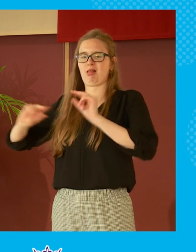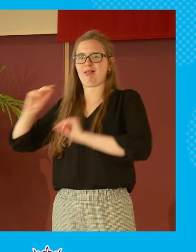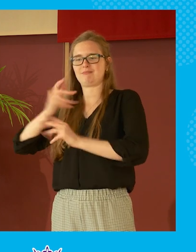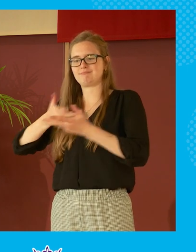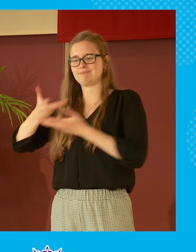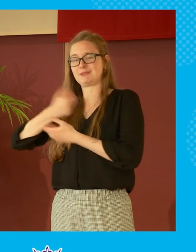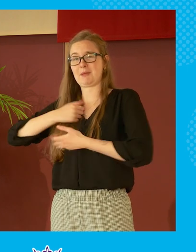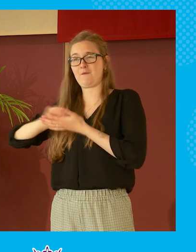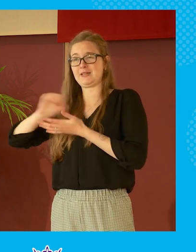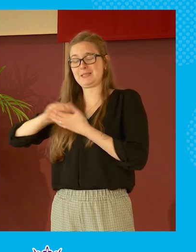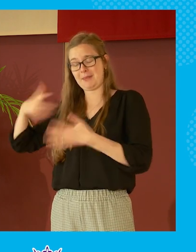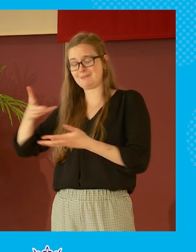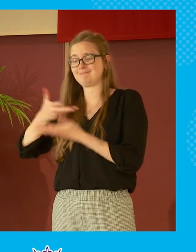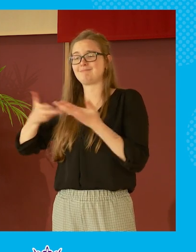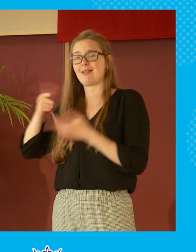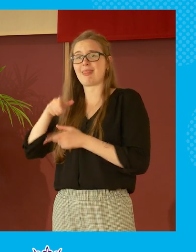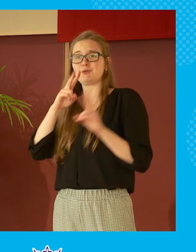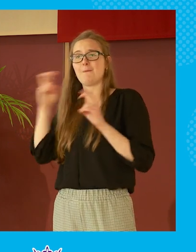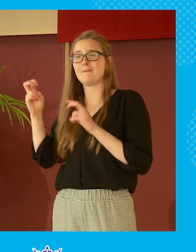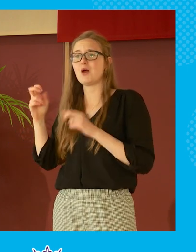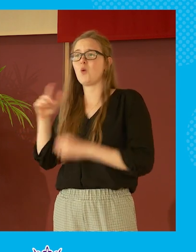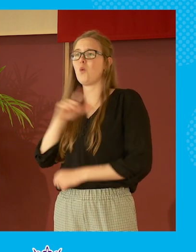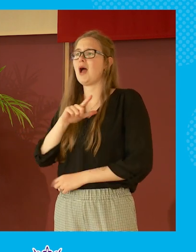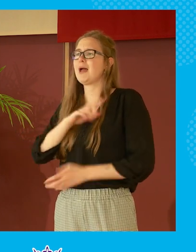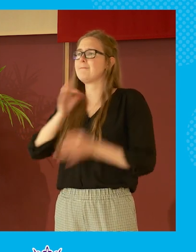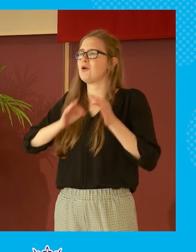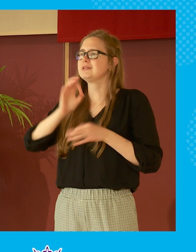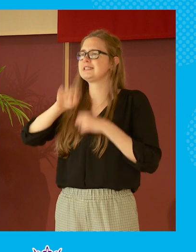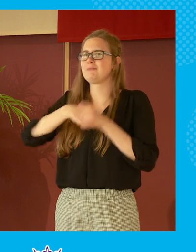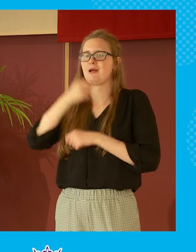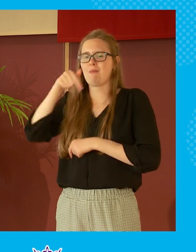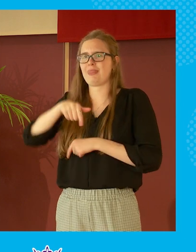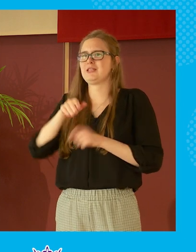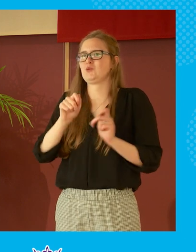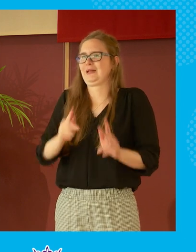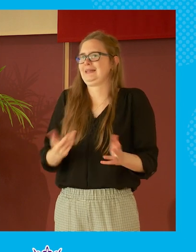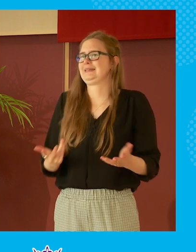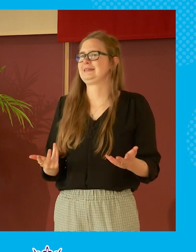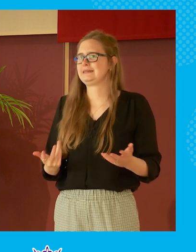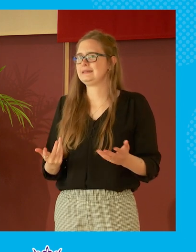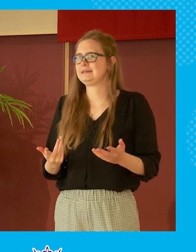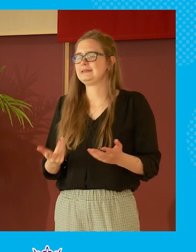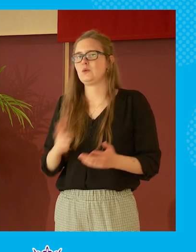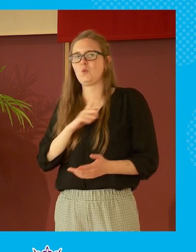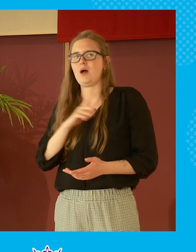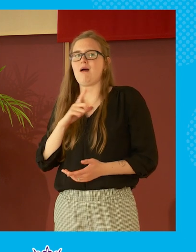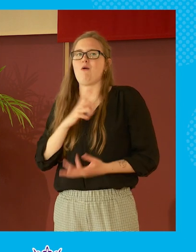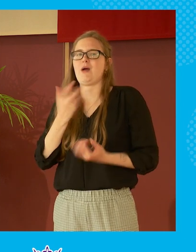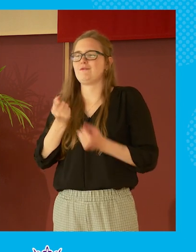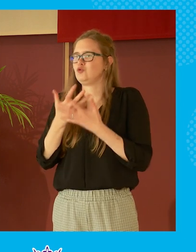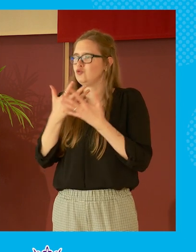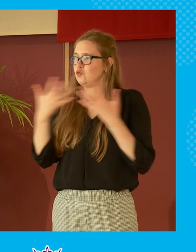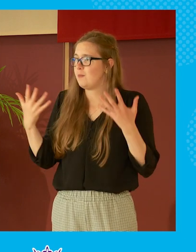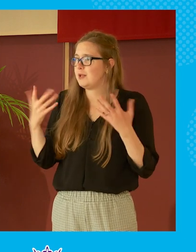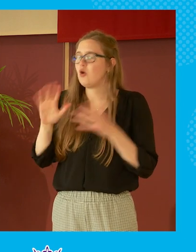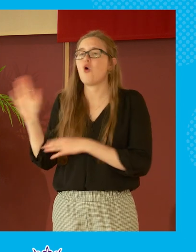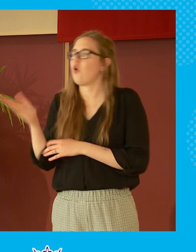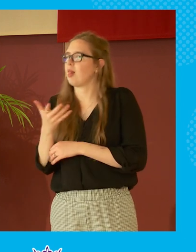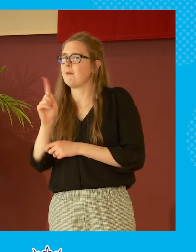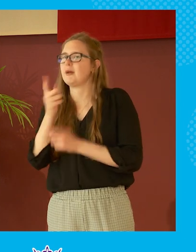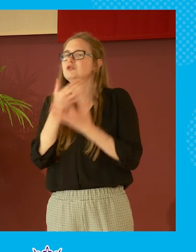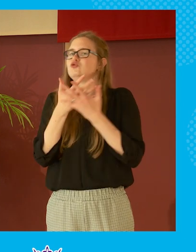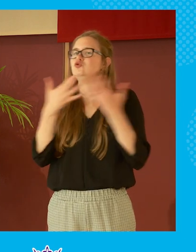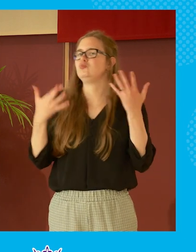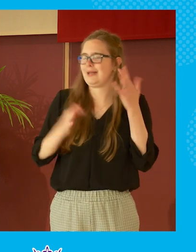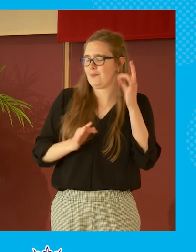and my office about why has politics got to this stage why have we got too many not all but too many